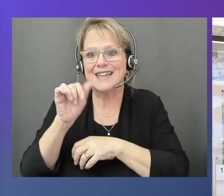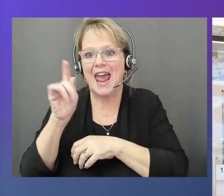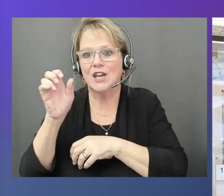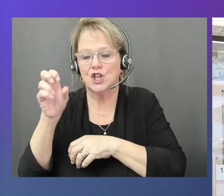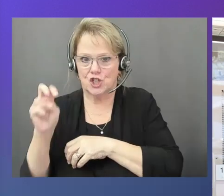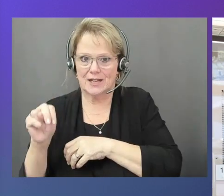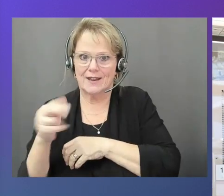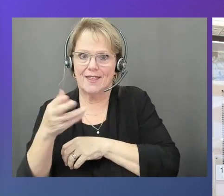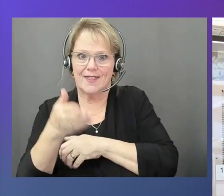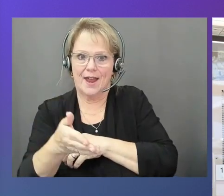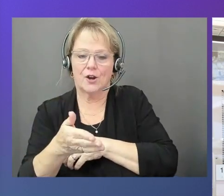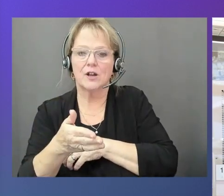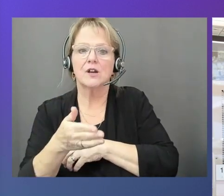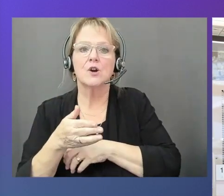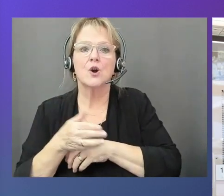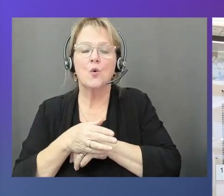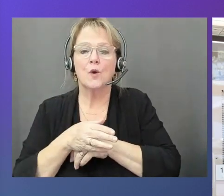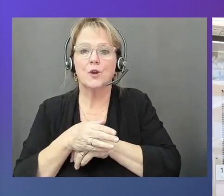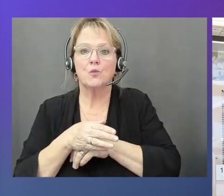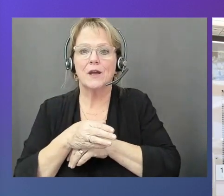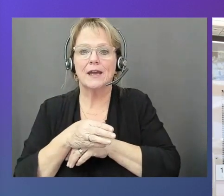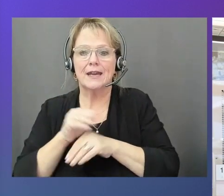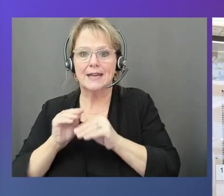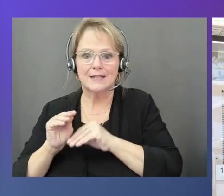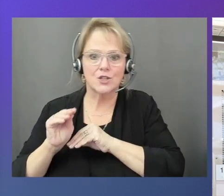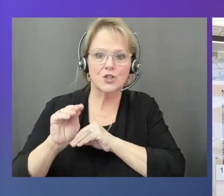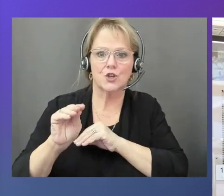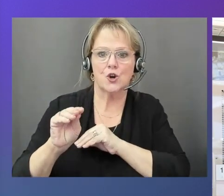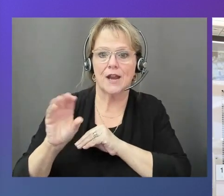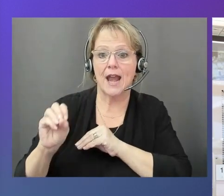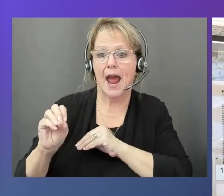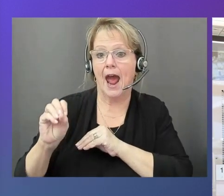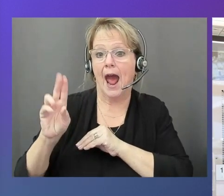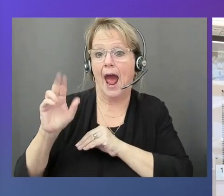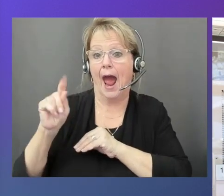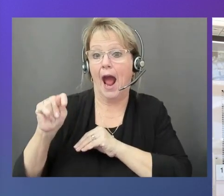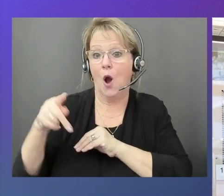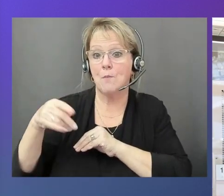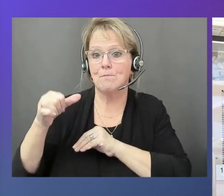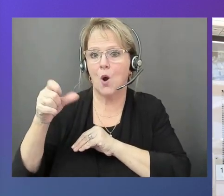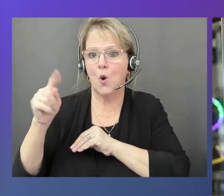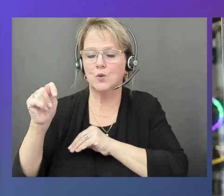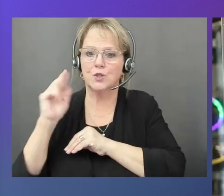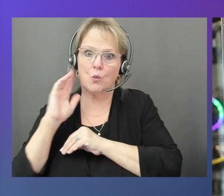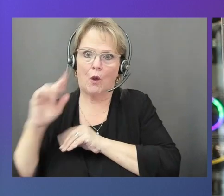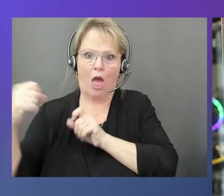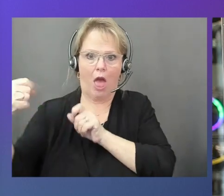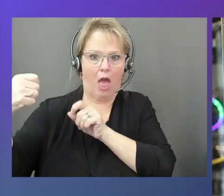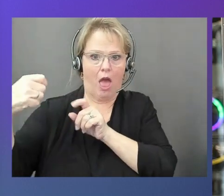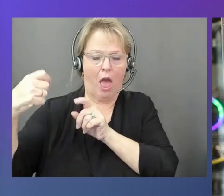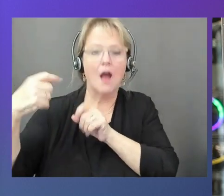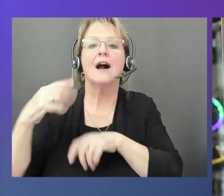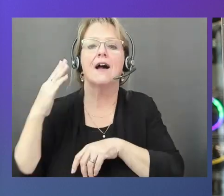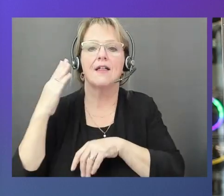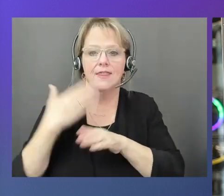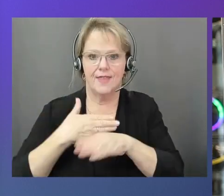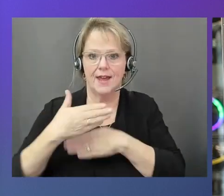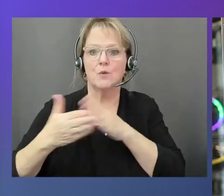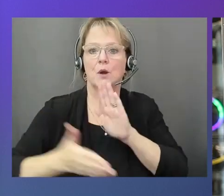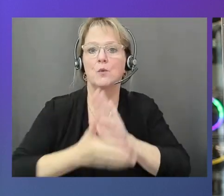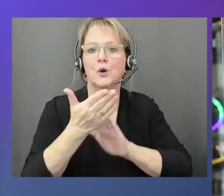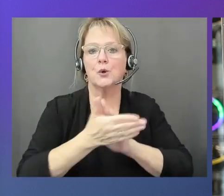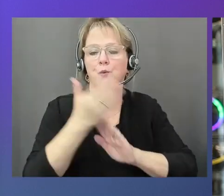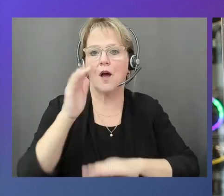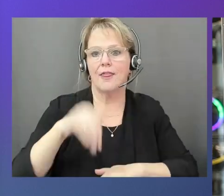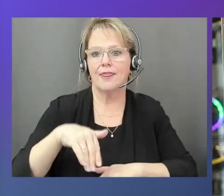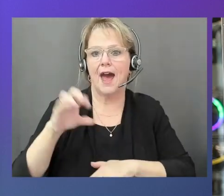actually insert it, then Outpost is going to be able to detect it, and then we're going to run some pre-processing of that data. So upload station